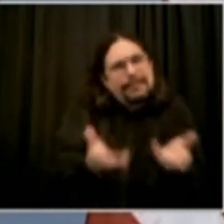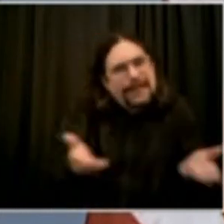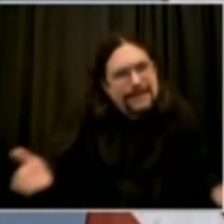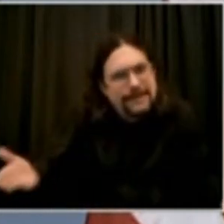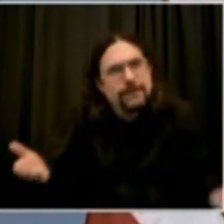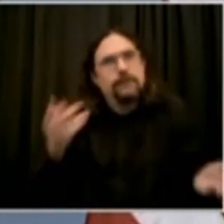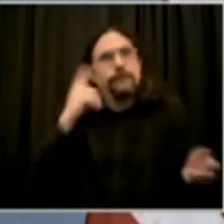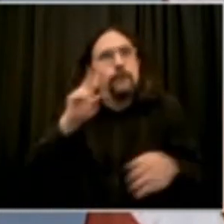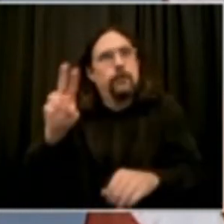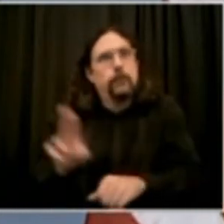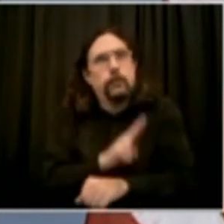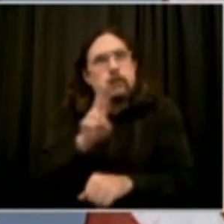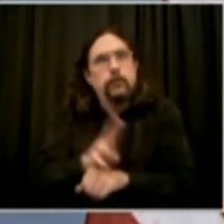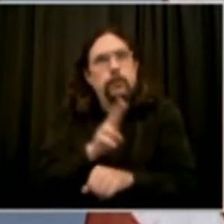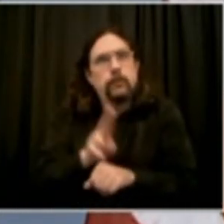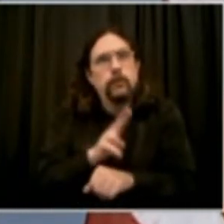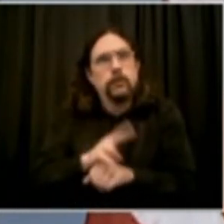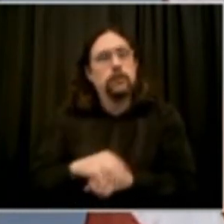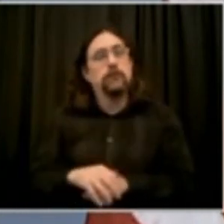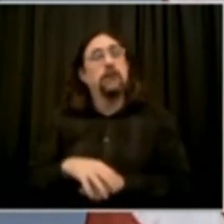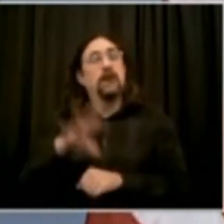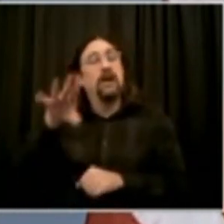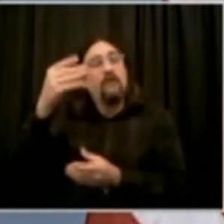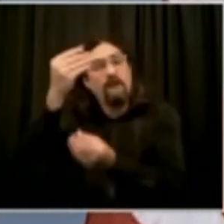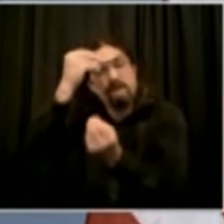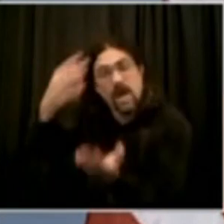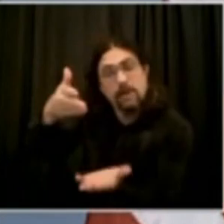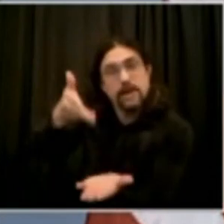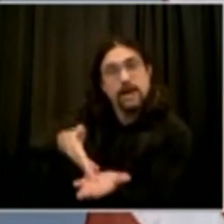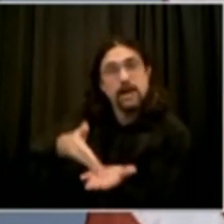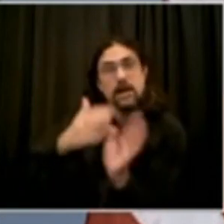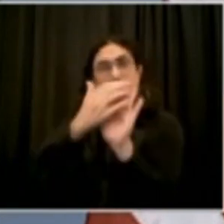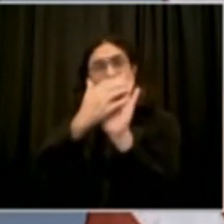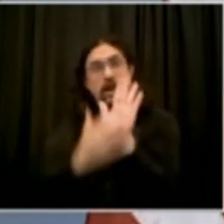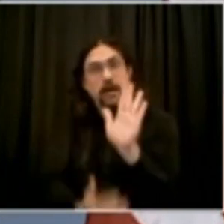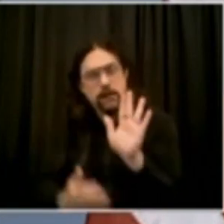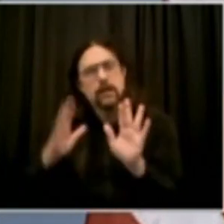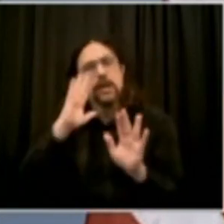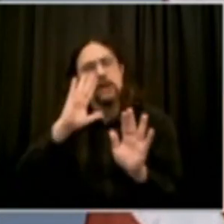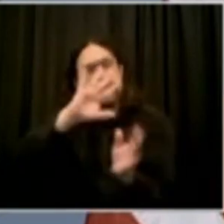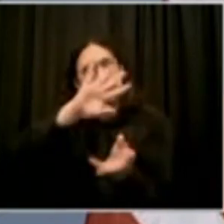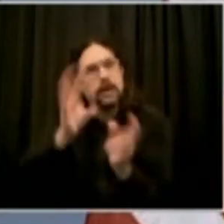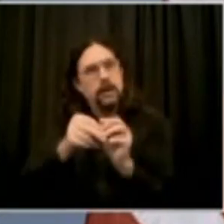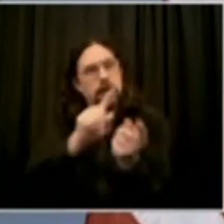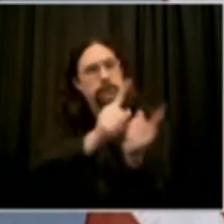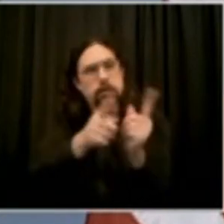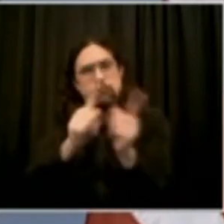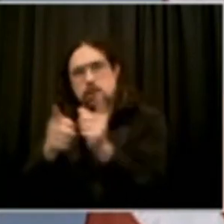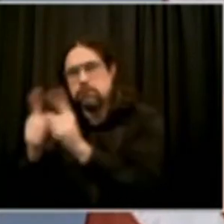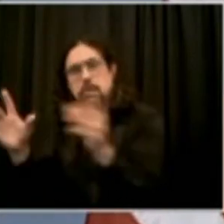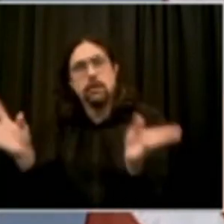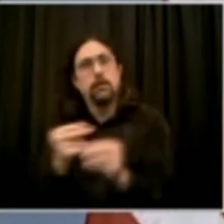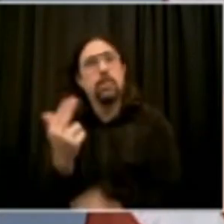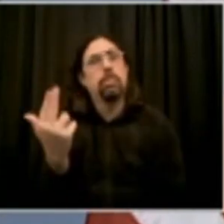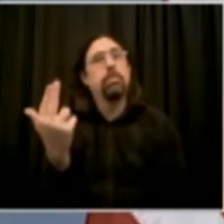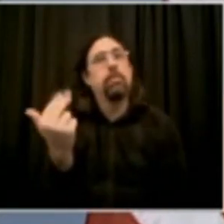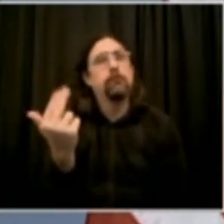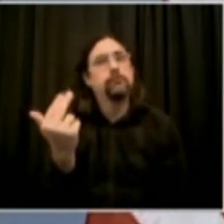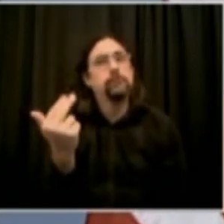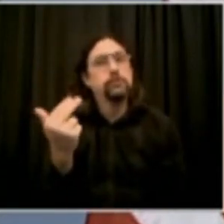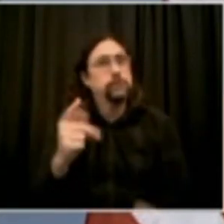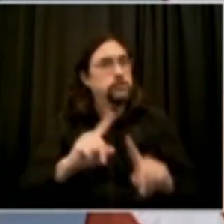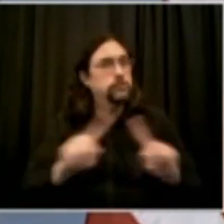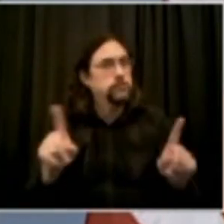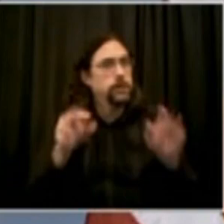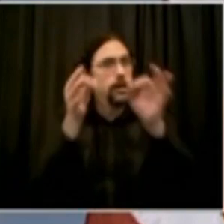well. We understand that being able to safely separate comes down to more than just tools. It's about building relationships with your contact tracer, with your resource